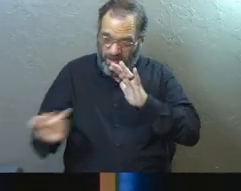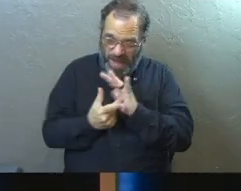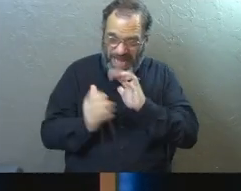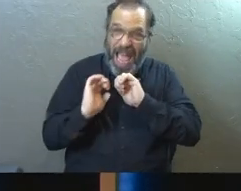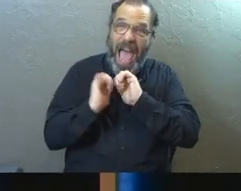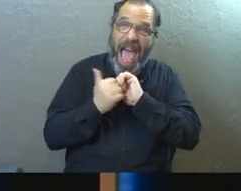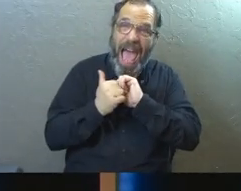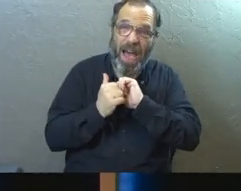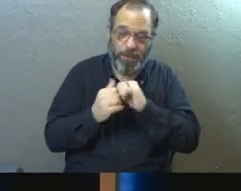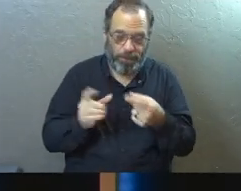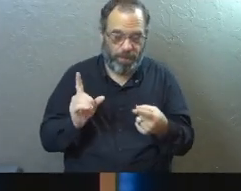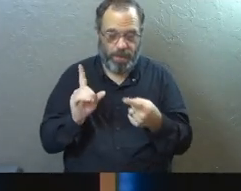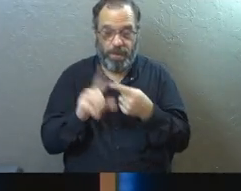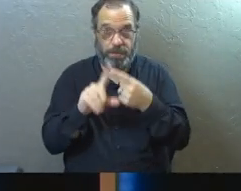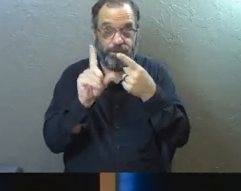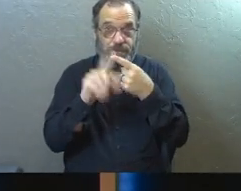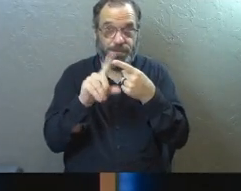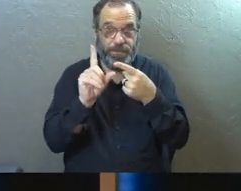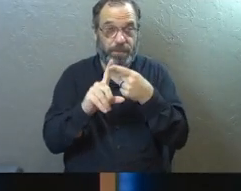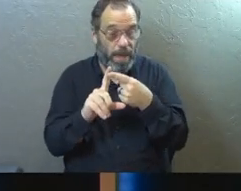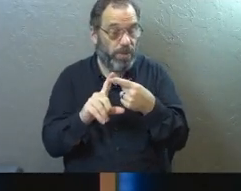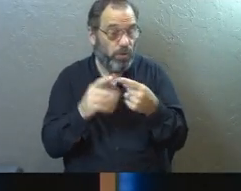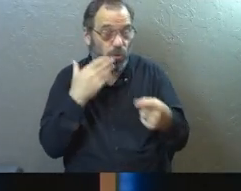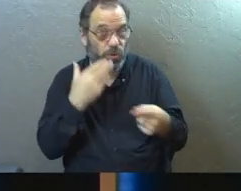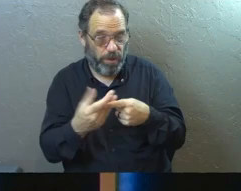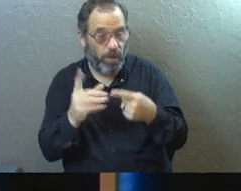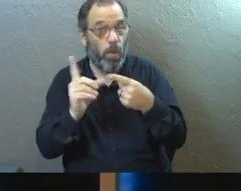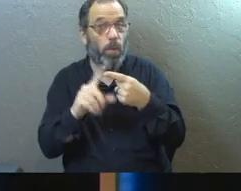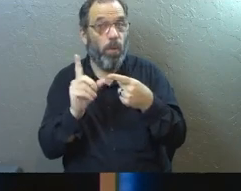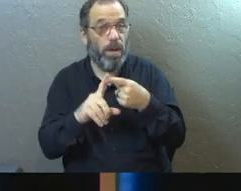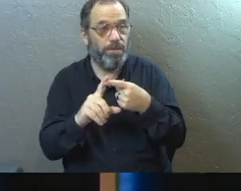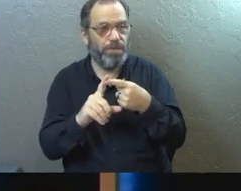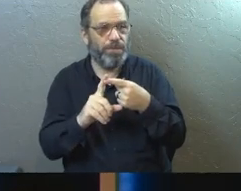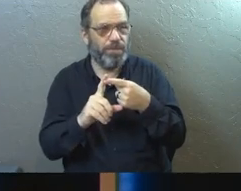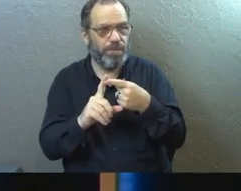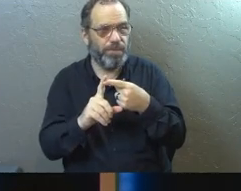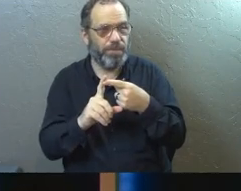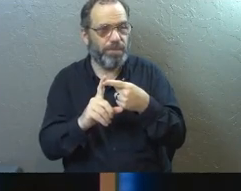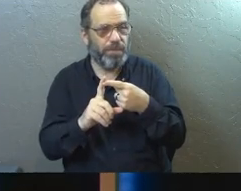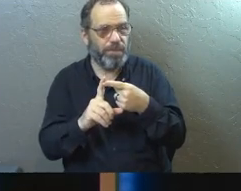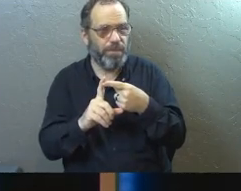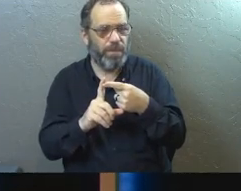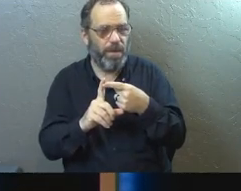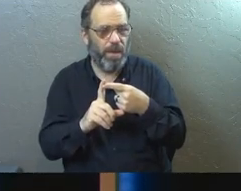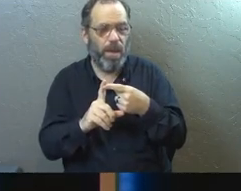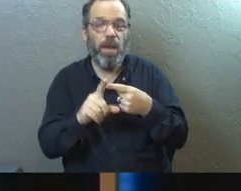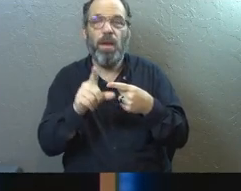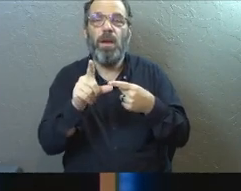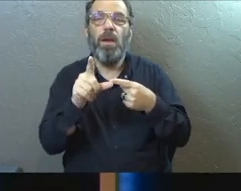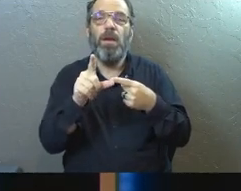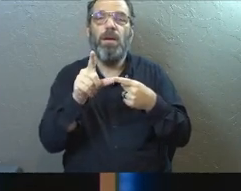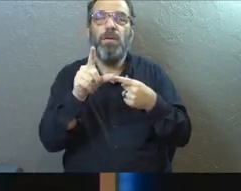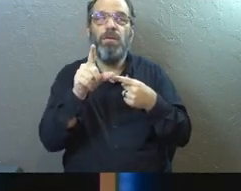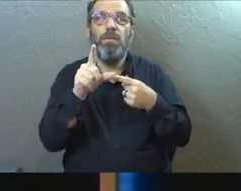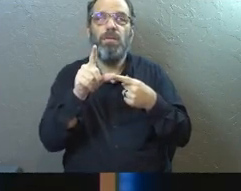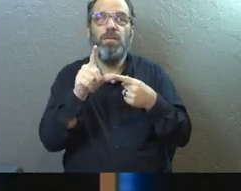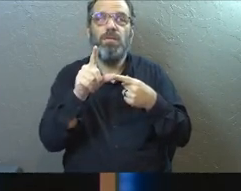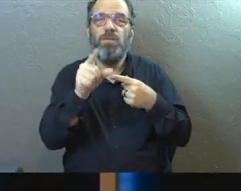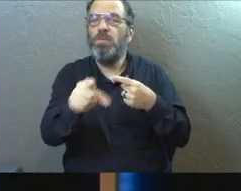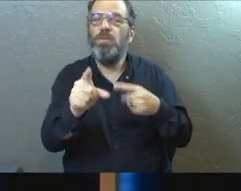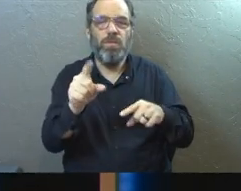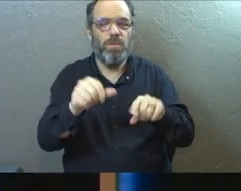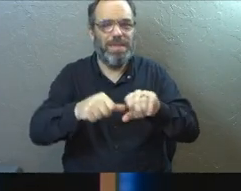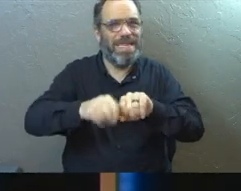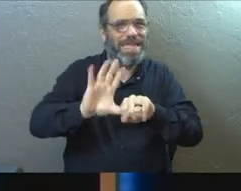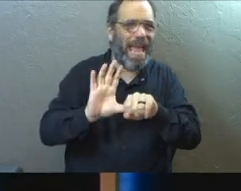back? How do we do this? The first thing, and this is good news, but the first thing is we are absolutely incapable of muscling our